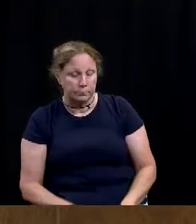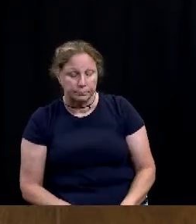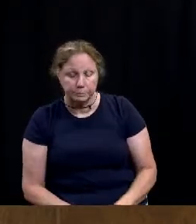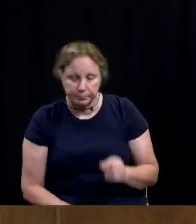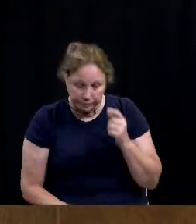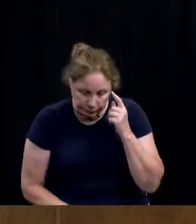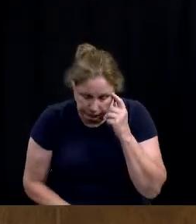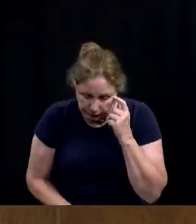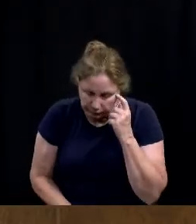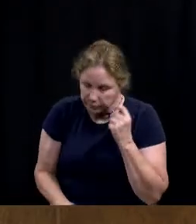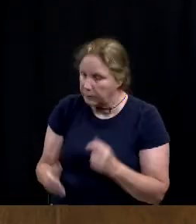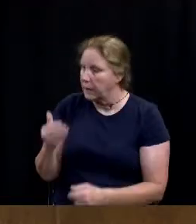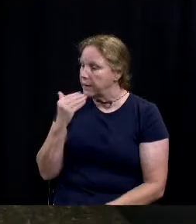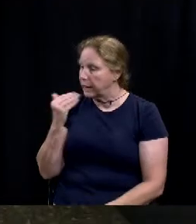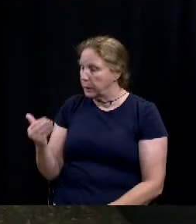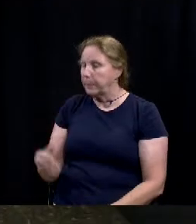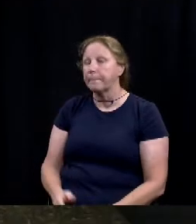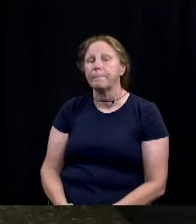Thank you, Council Member.